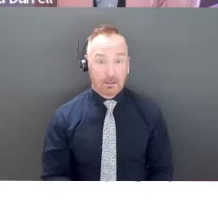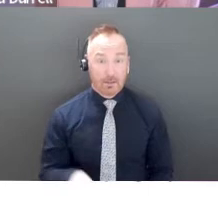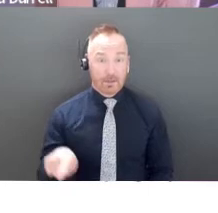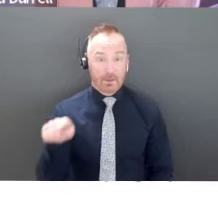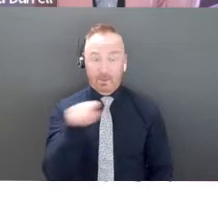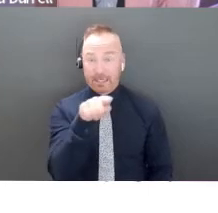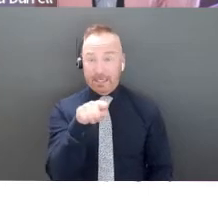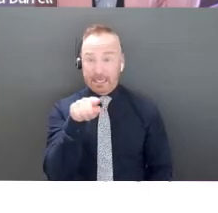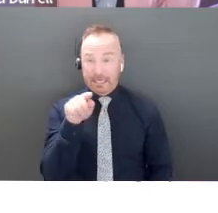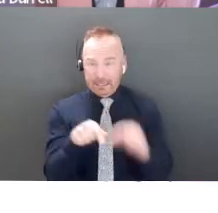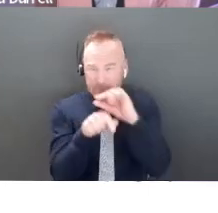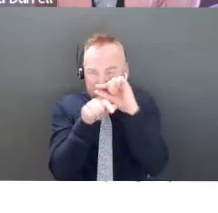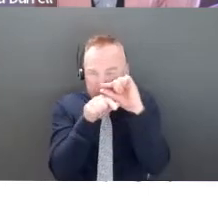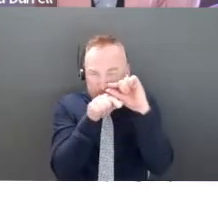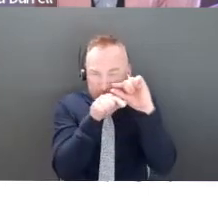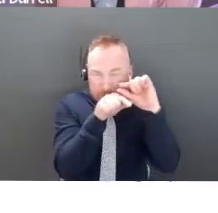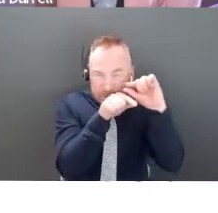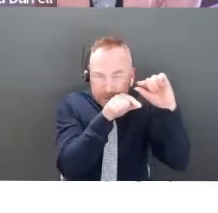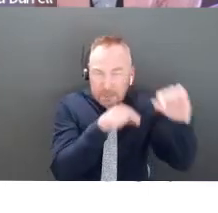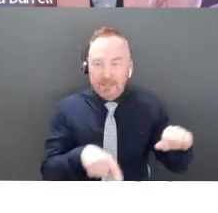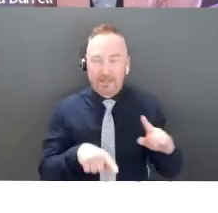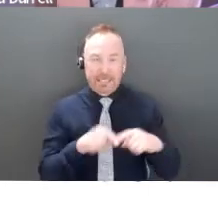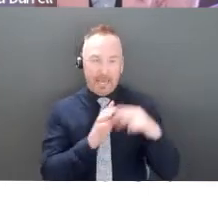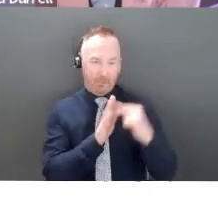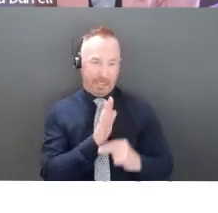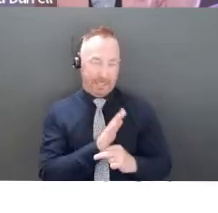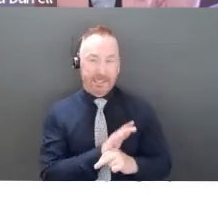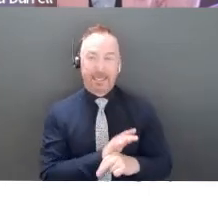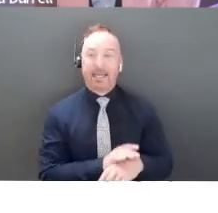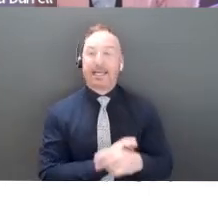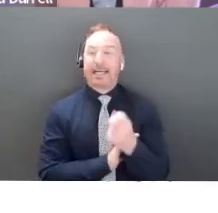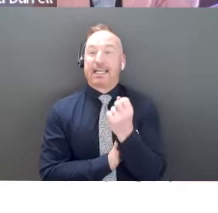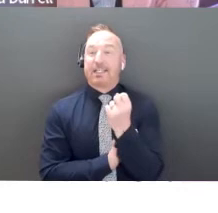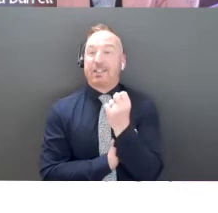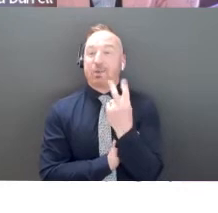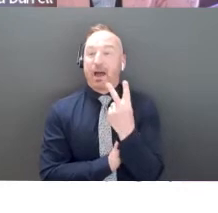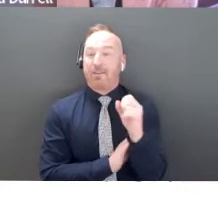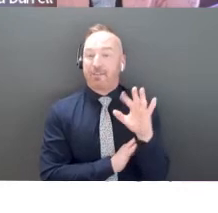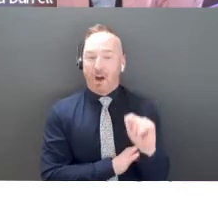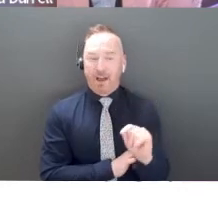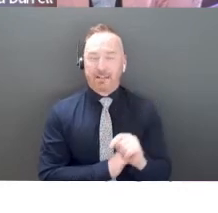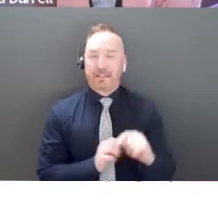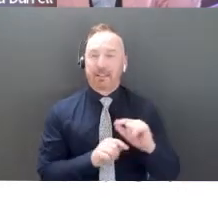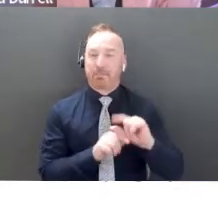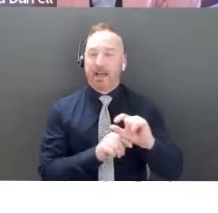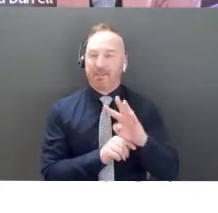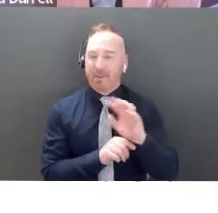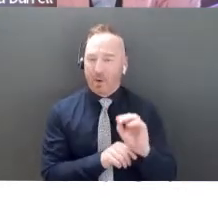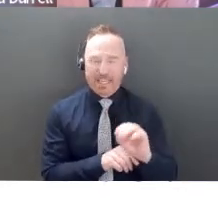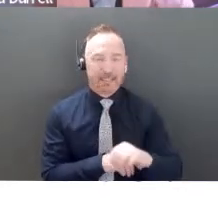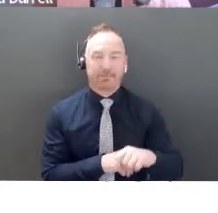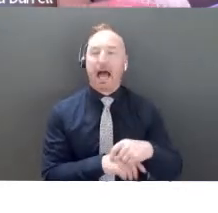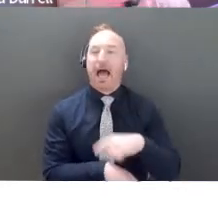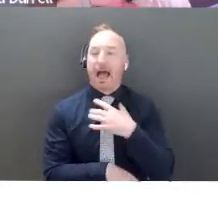12 points, 12 point font. 40 is not bad, but it's still a little bit like a little less. I like the 72.